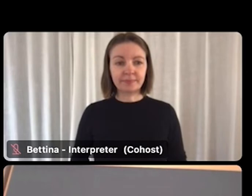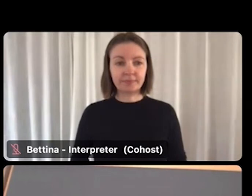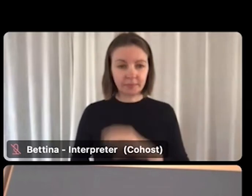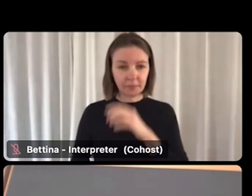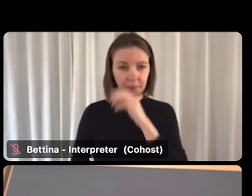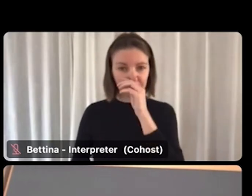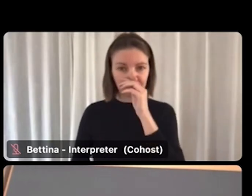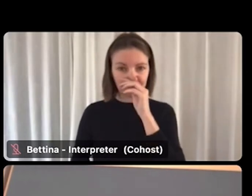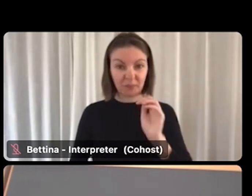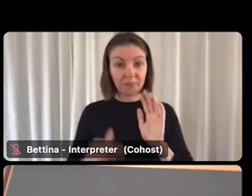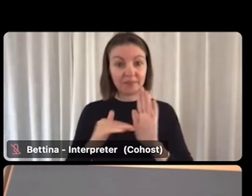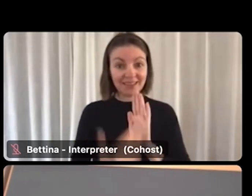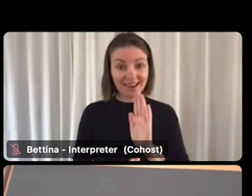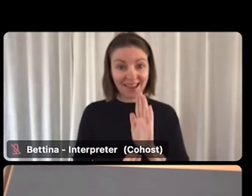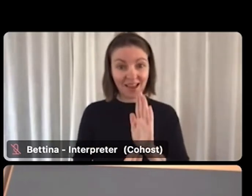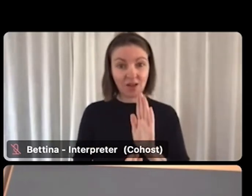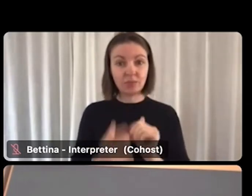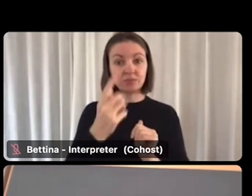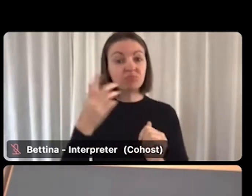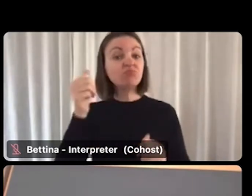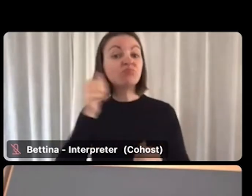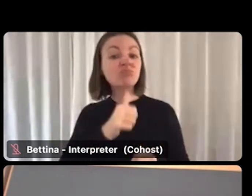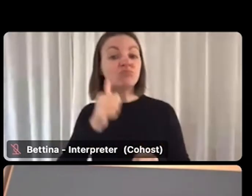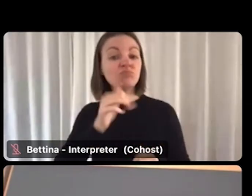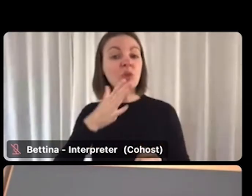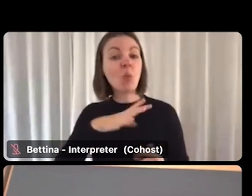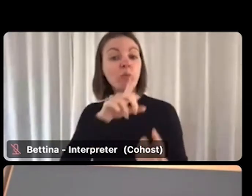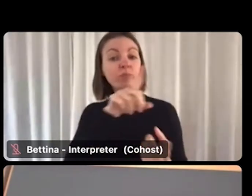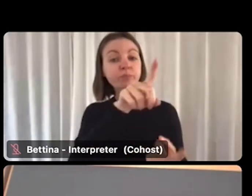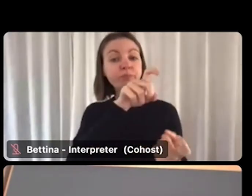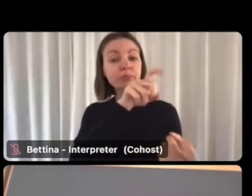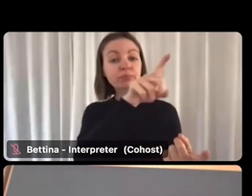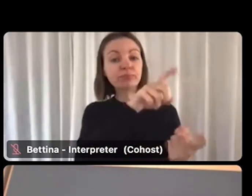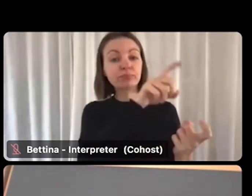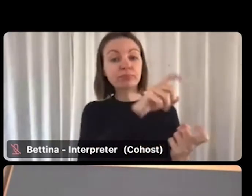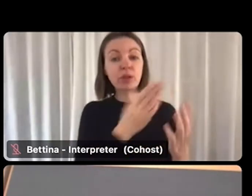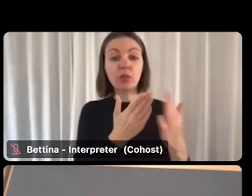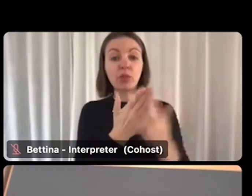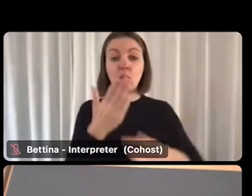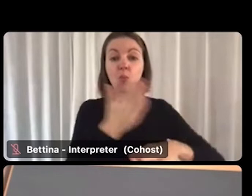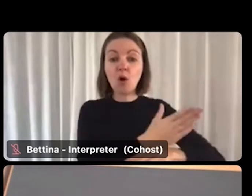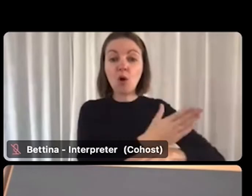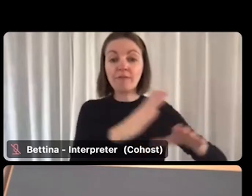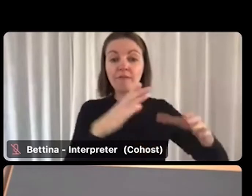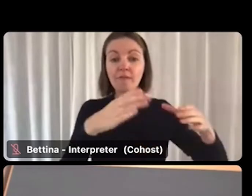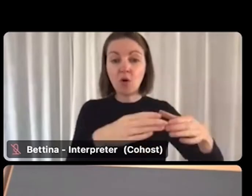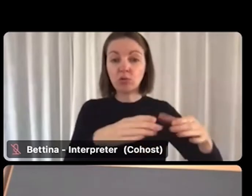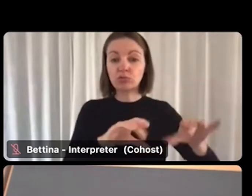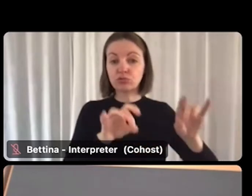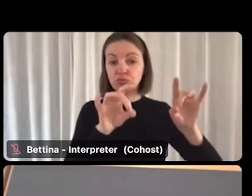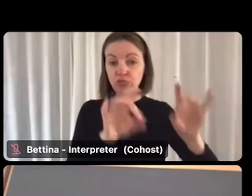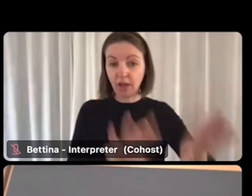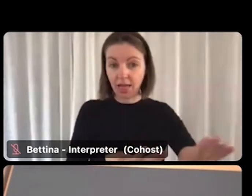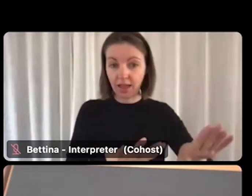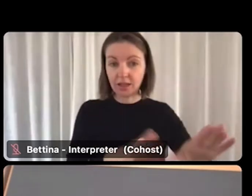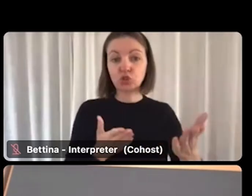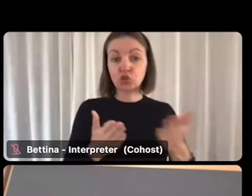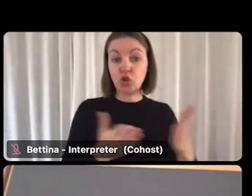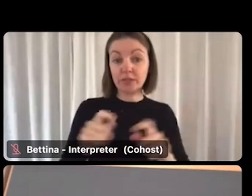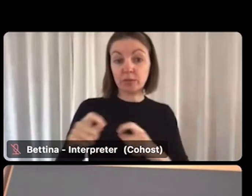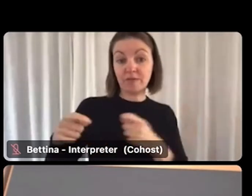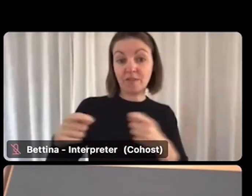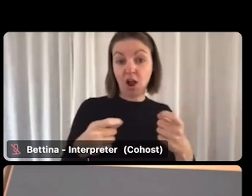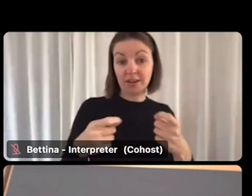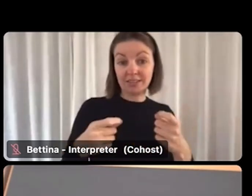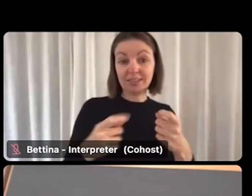So now if Anna chooses to recruit individuals through Workforce Australia employment service providers, she can work